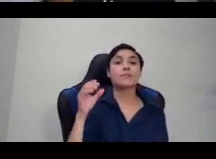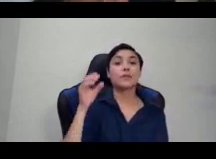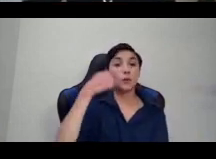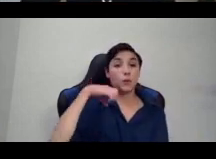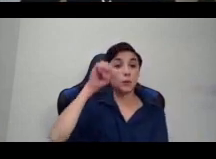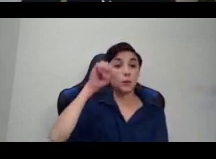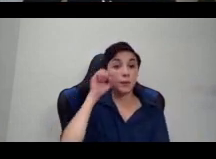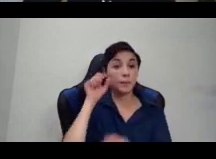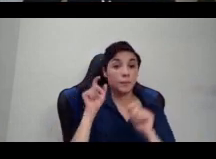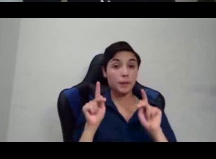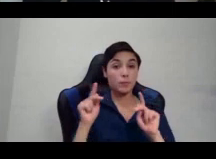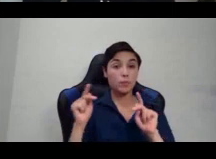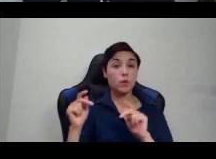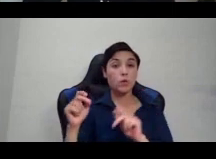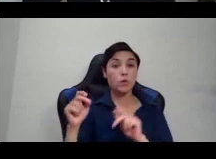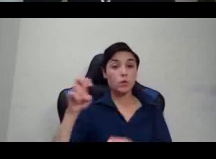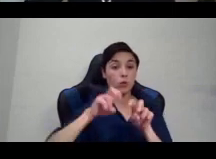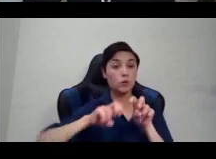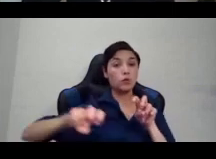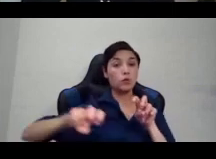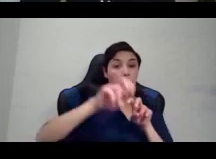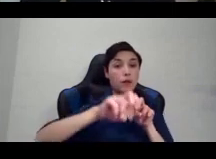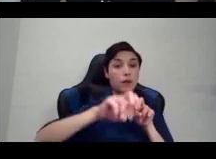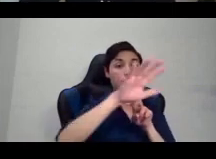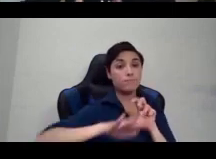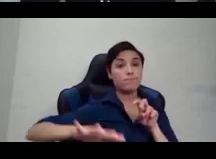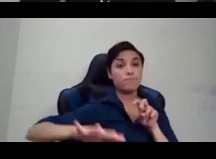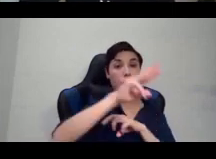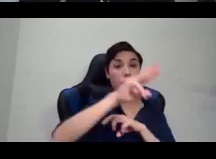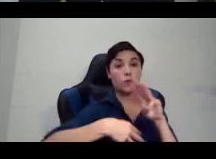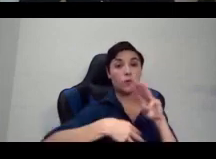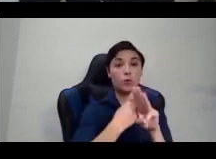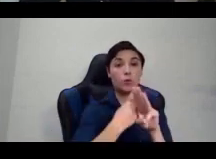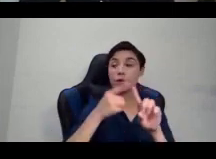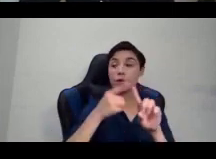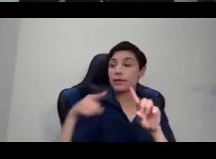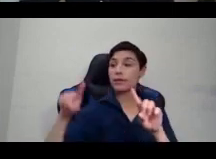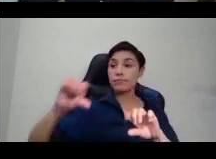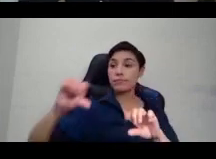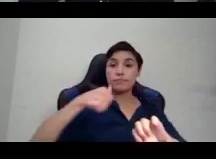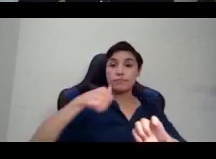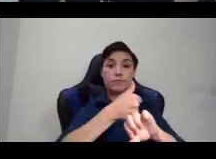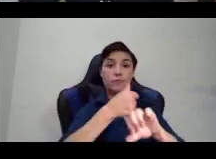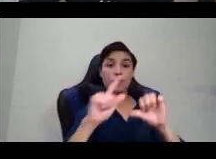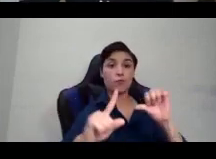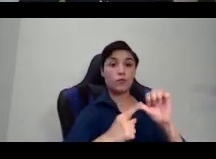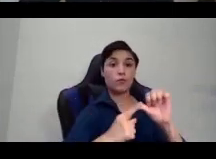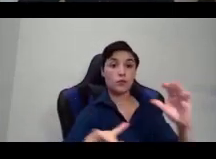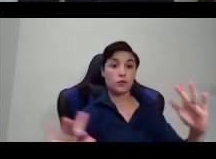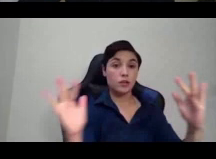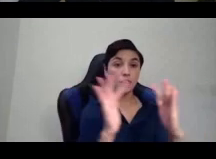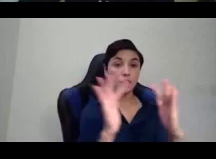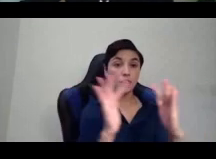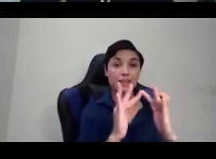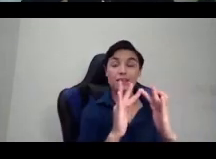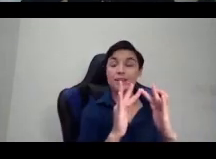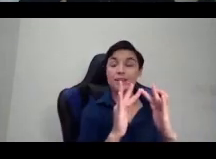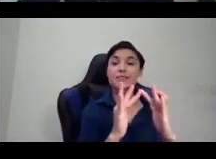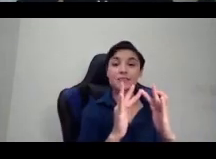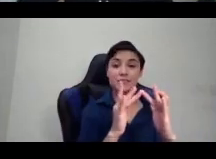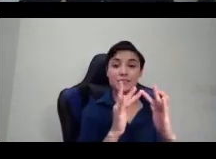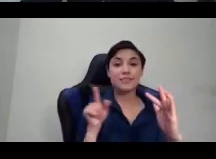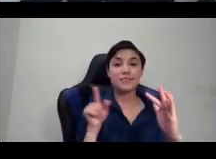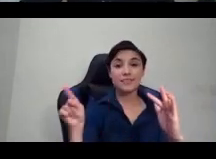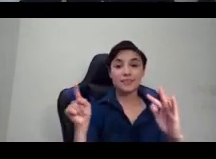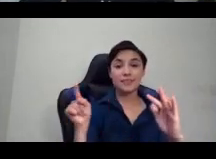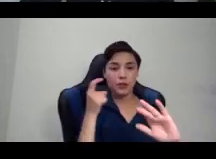the world. And when they established first contact, they even couldn't help themselves from noting and noticing